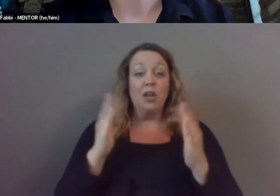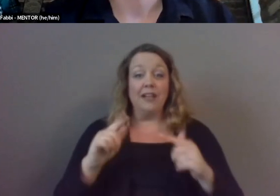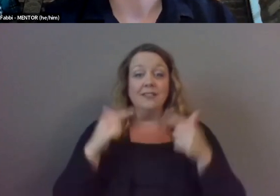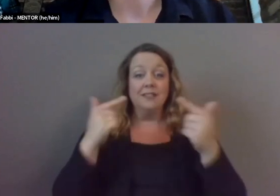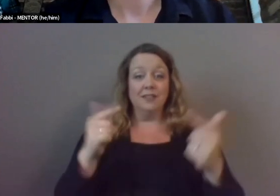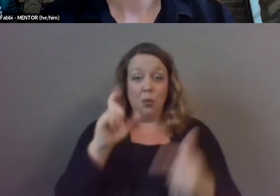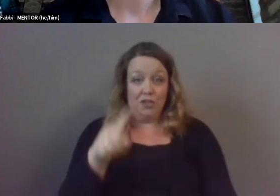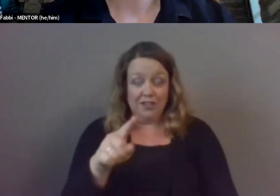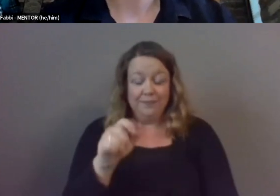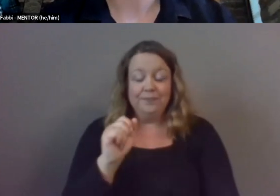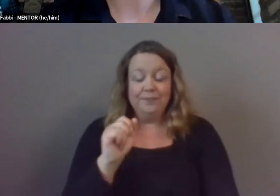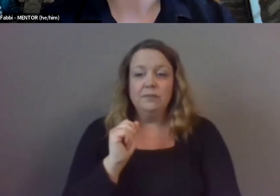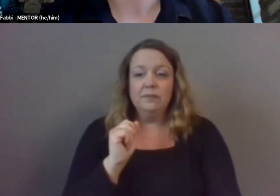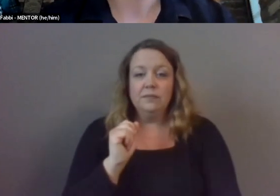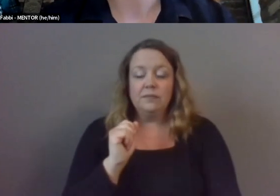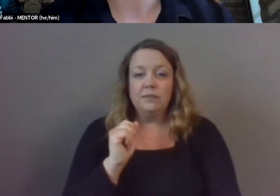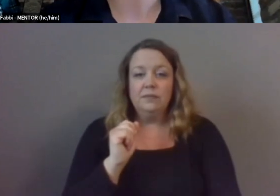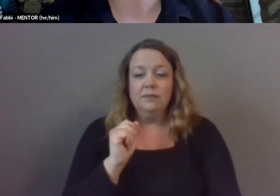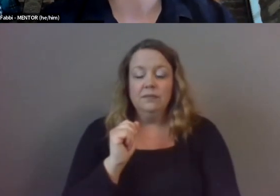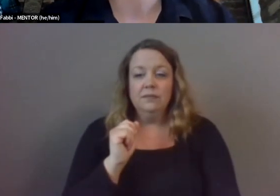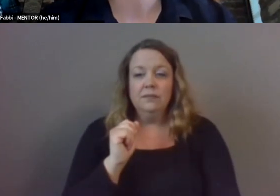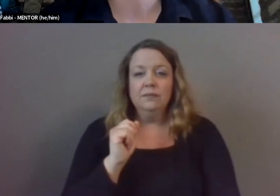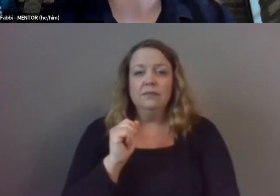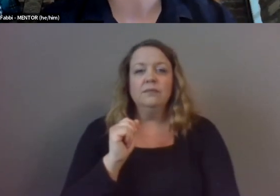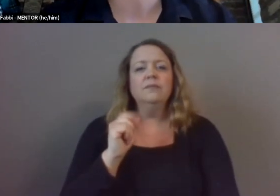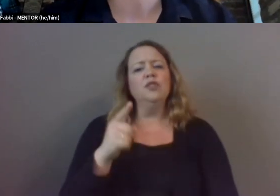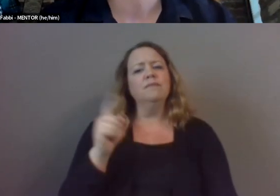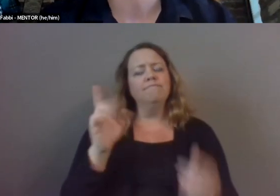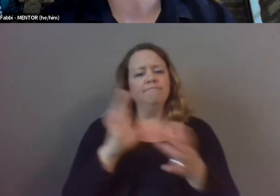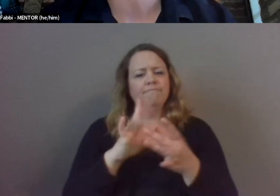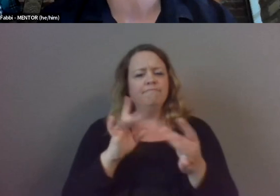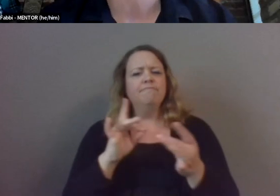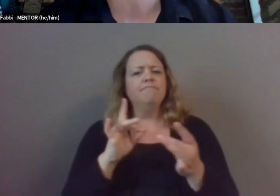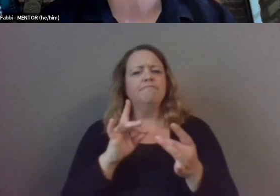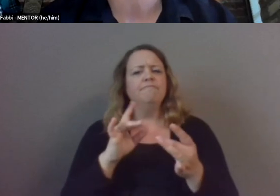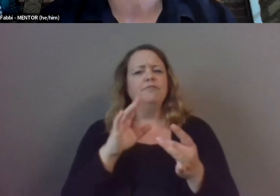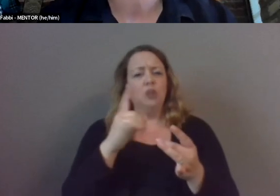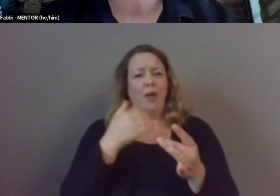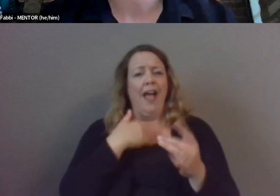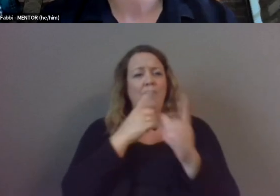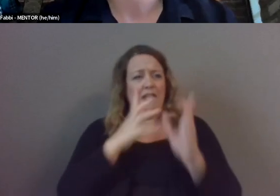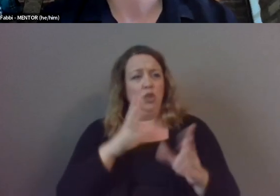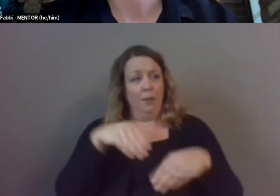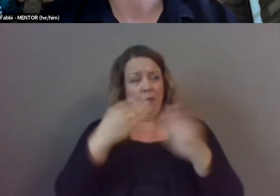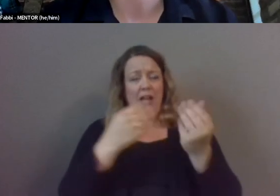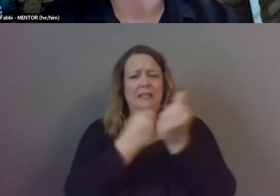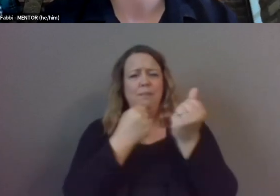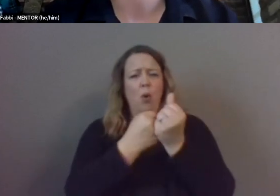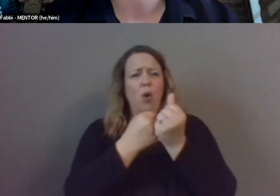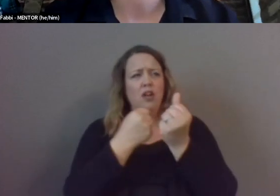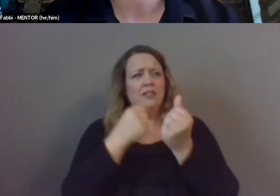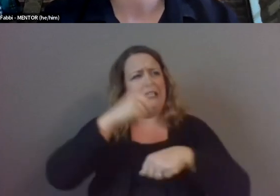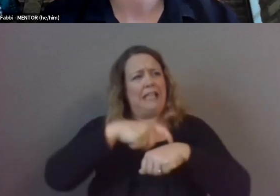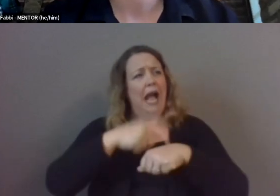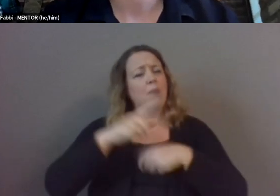as well um can you talk about how having a mentor has provided support at a time when you needed it whoever wants to jump in